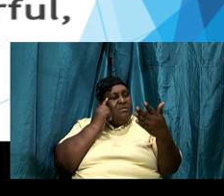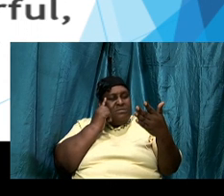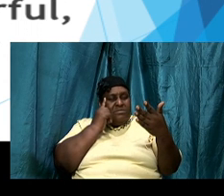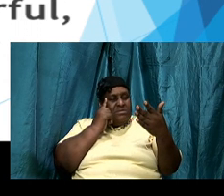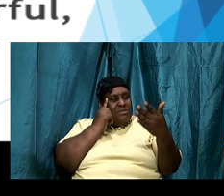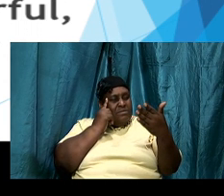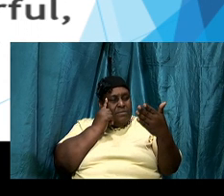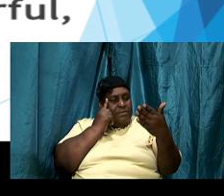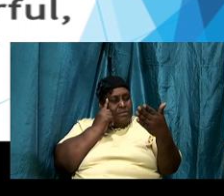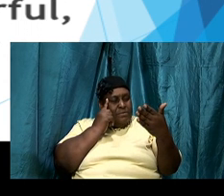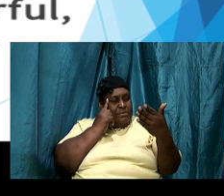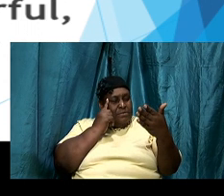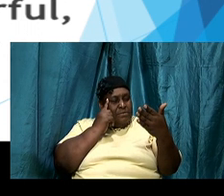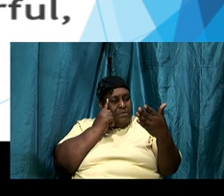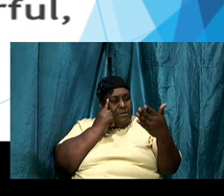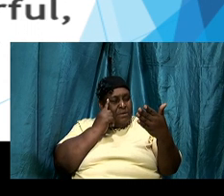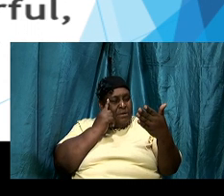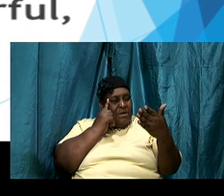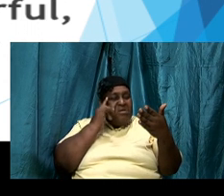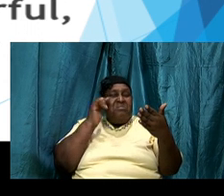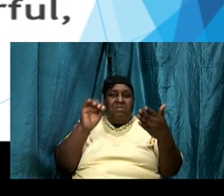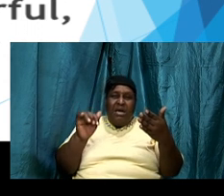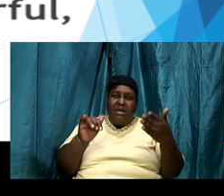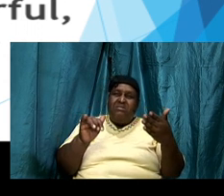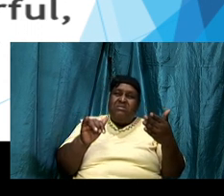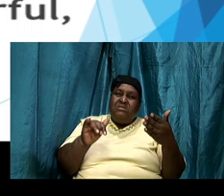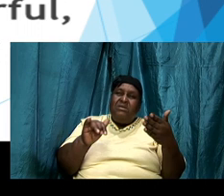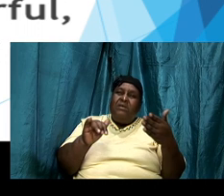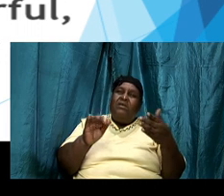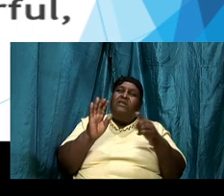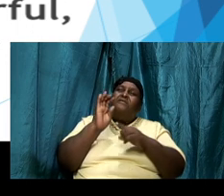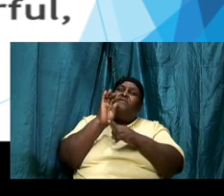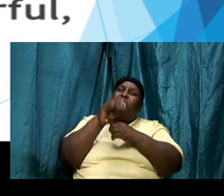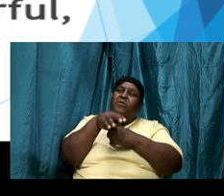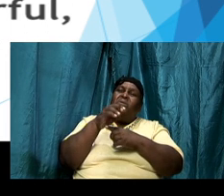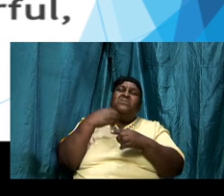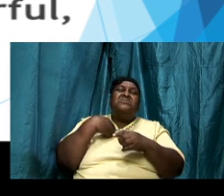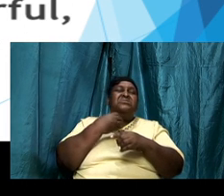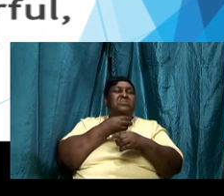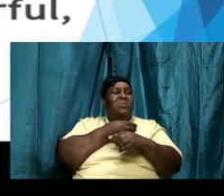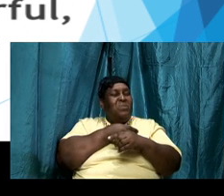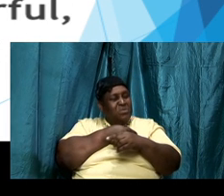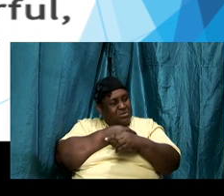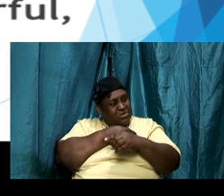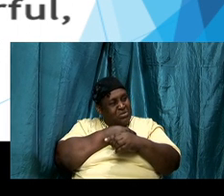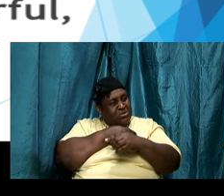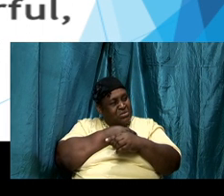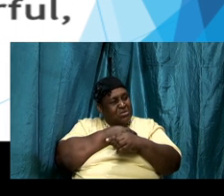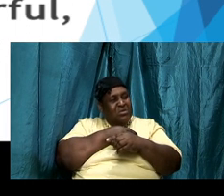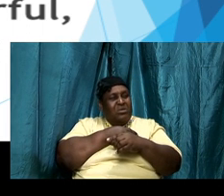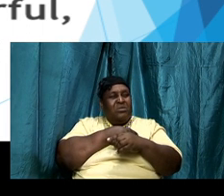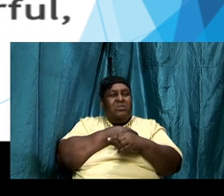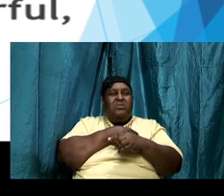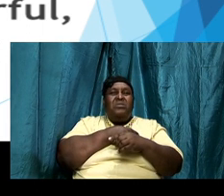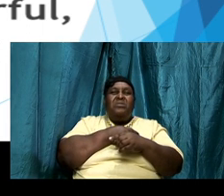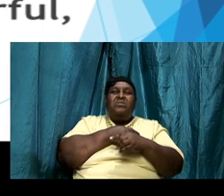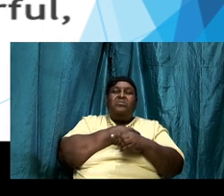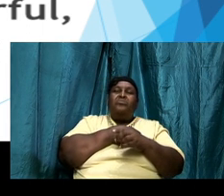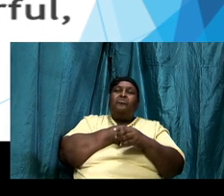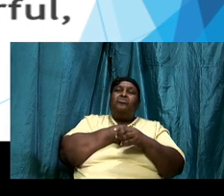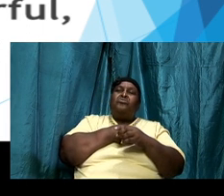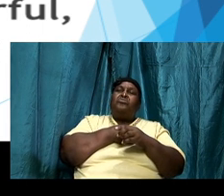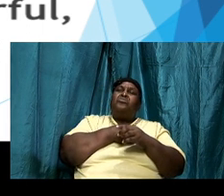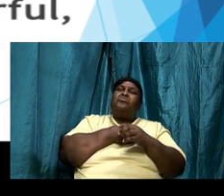to understand to grasp more and to be more focused on